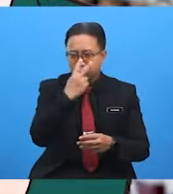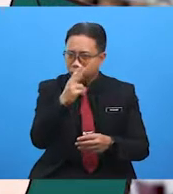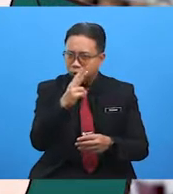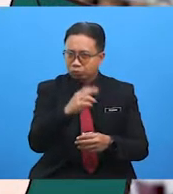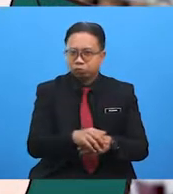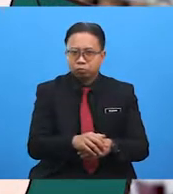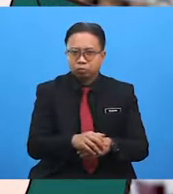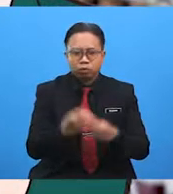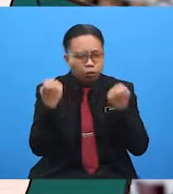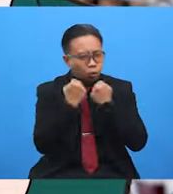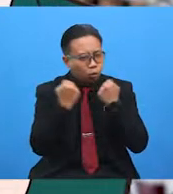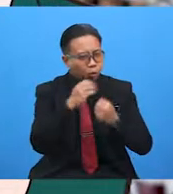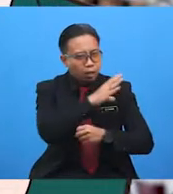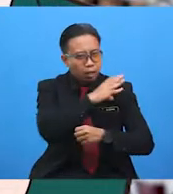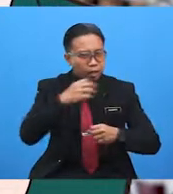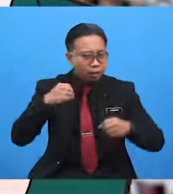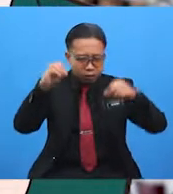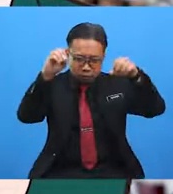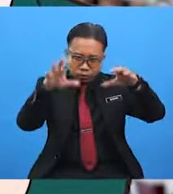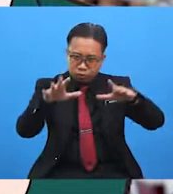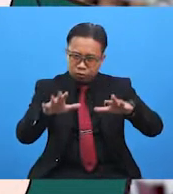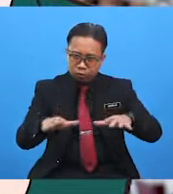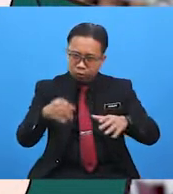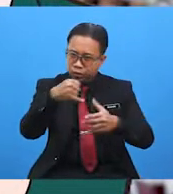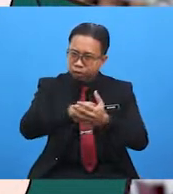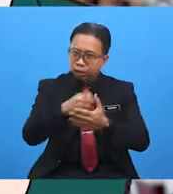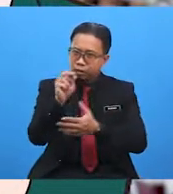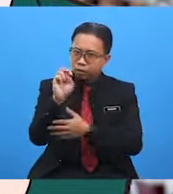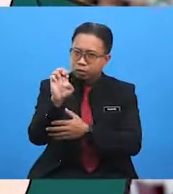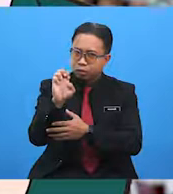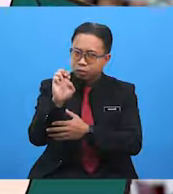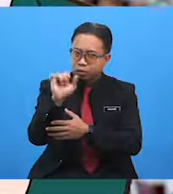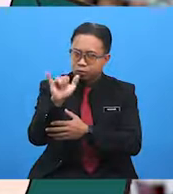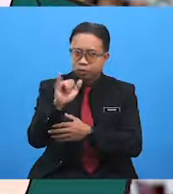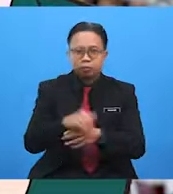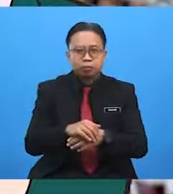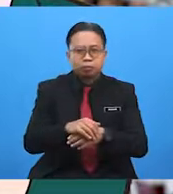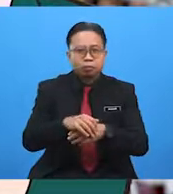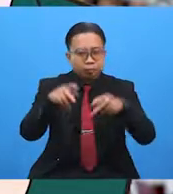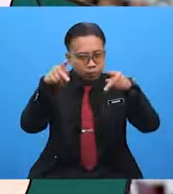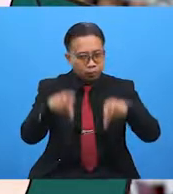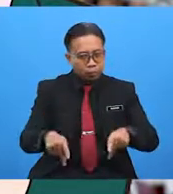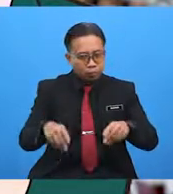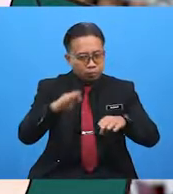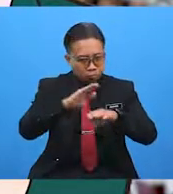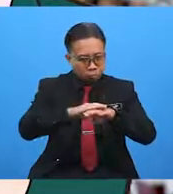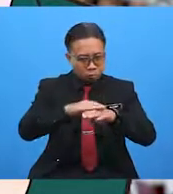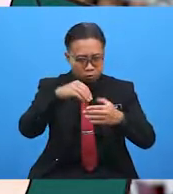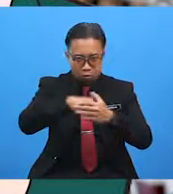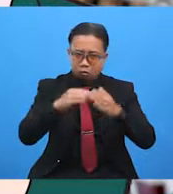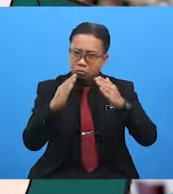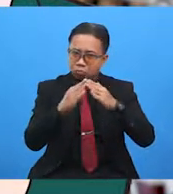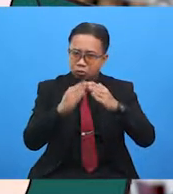It is cold and snowy today in New York. People are staying in their homes for a long